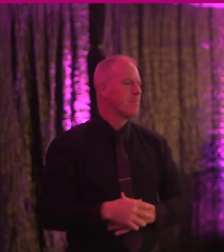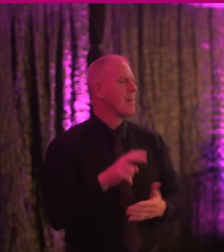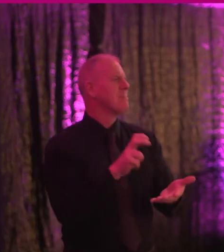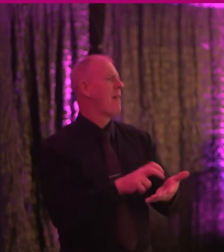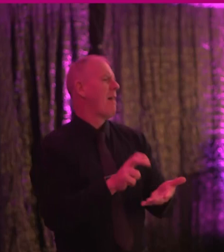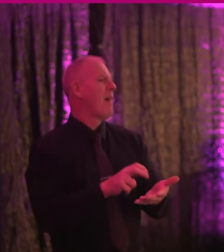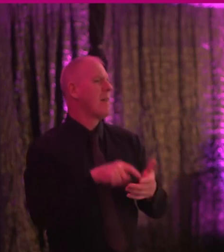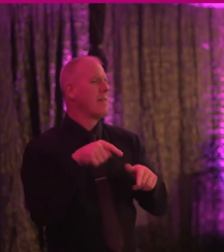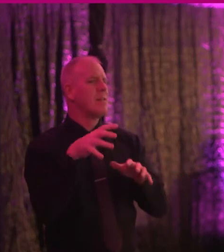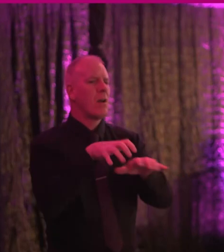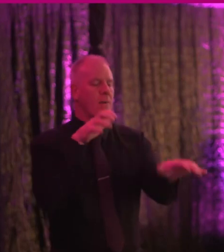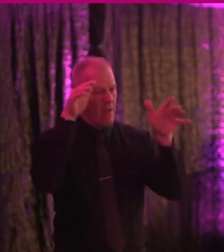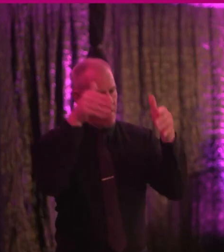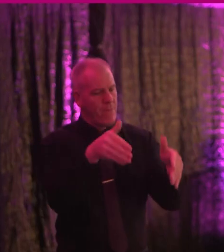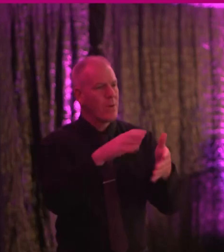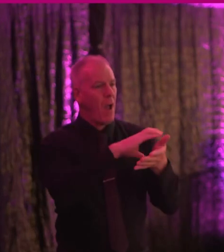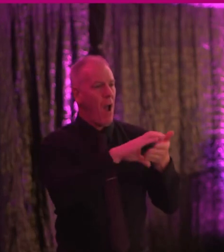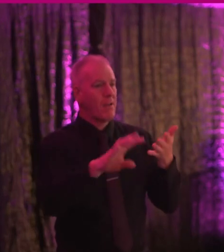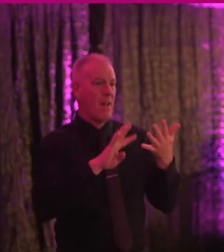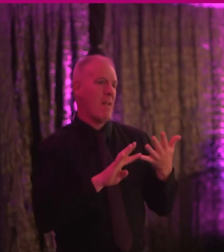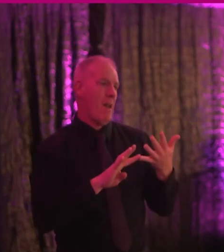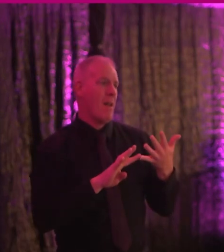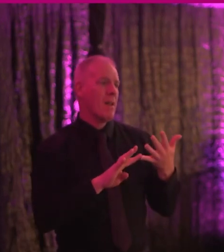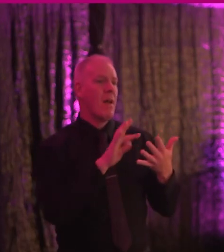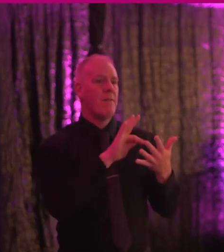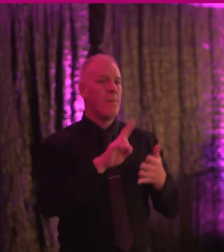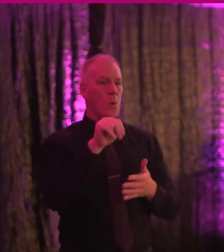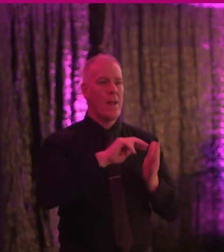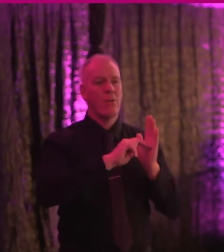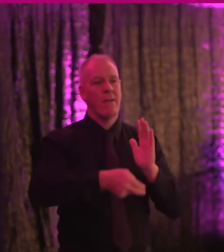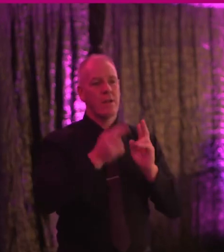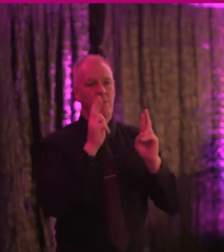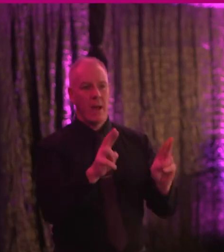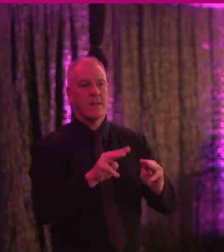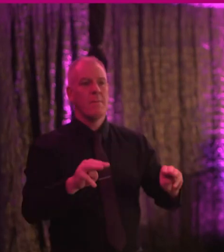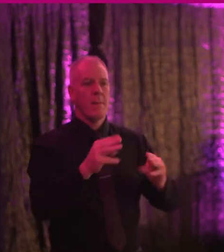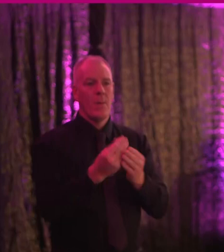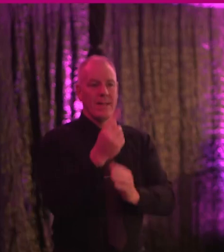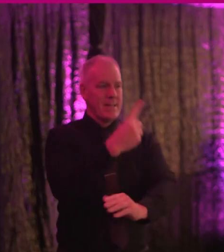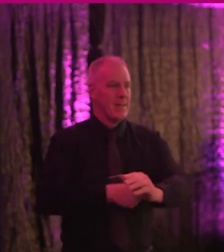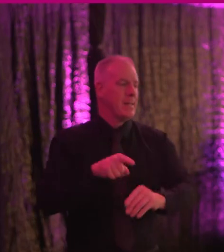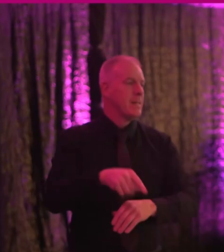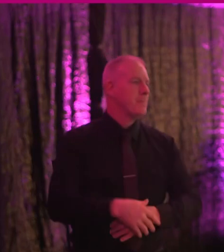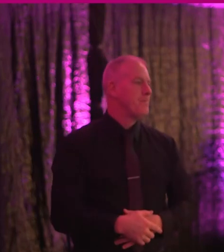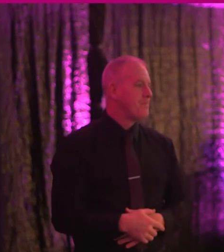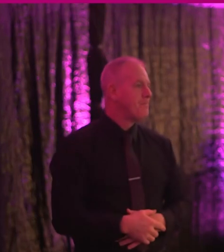year's conference is focusing on Article 9 of the Ewing Convention on the Rights of Persons with Disabilities. In